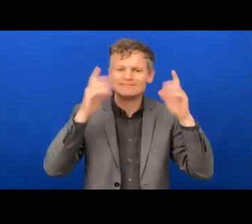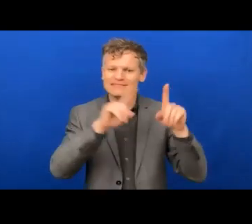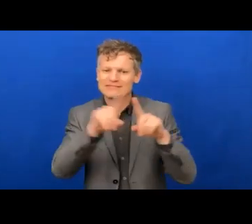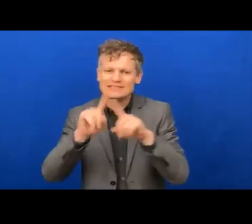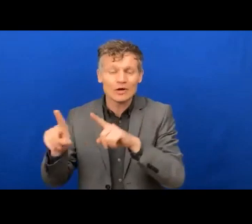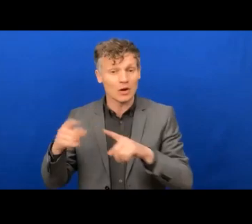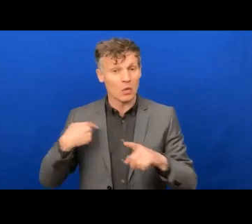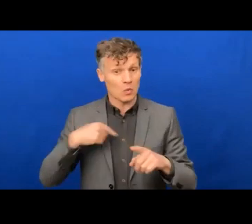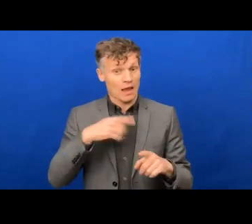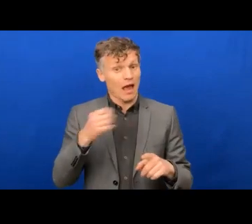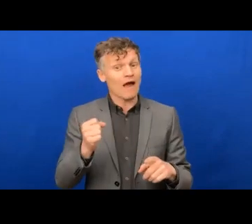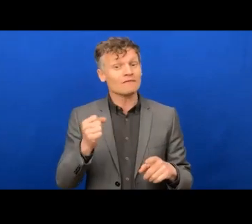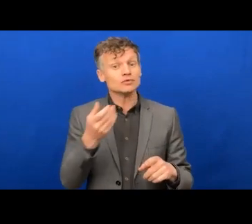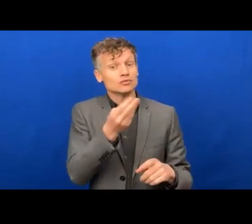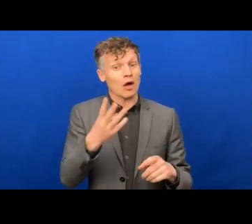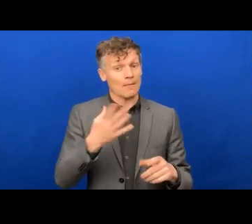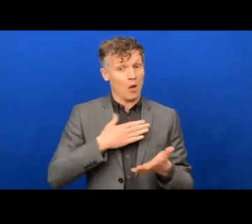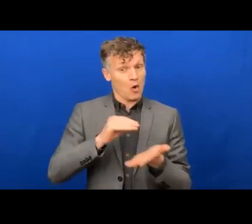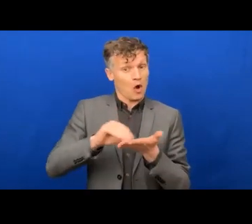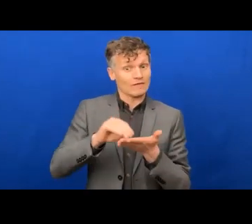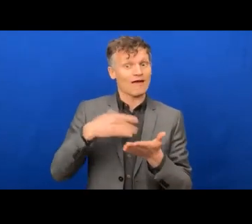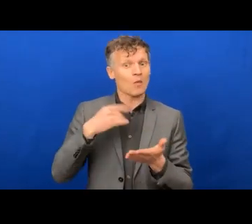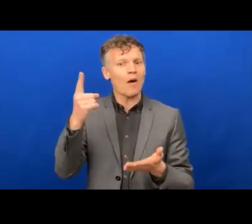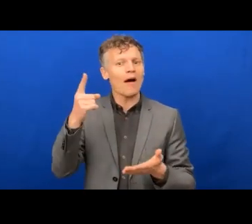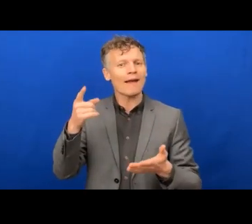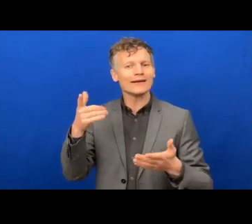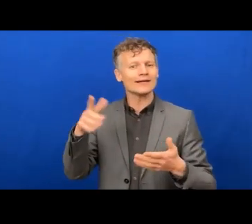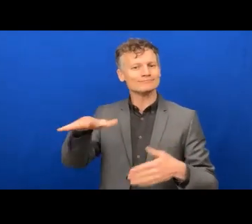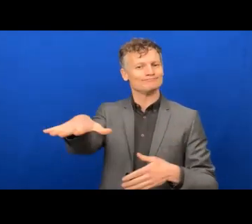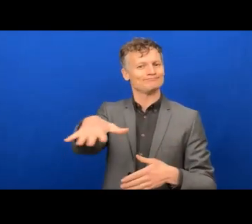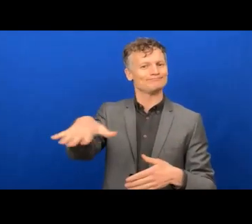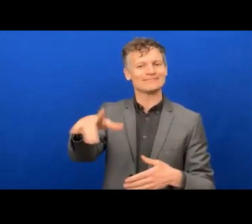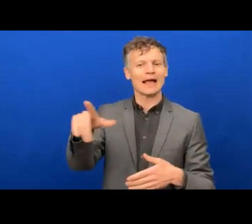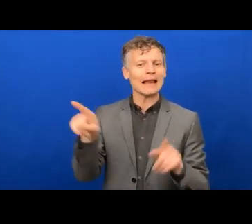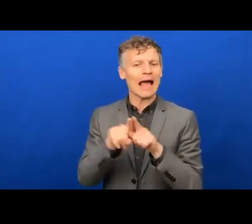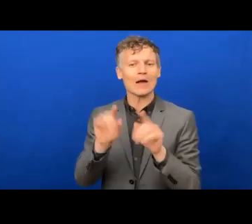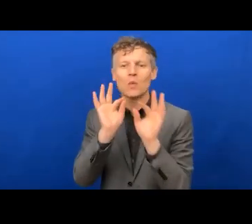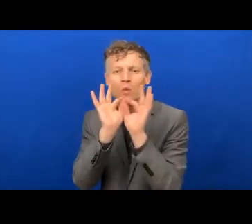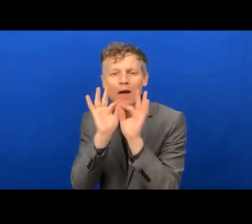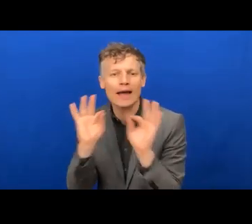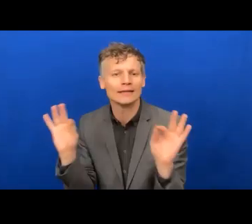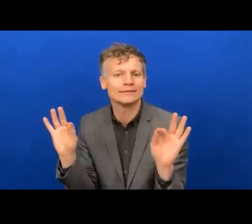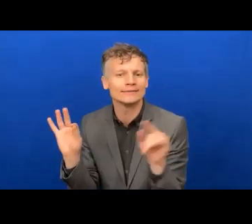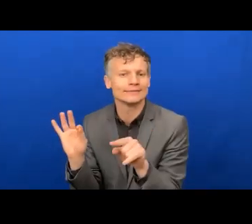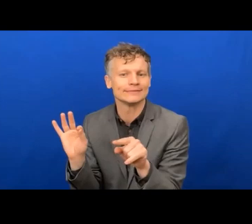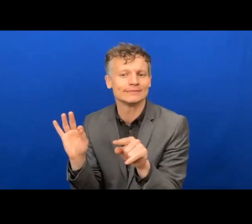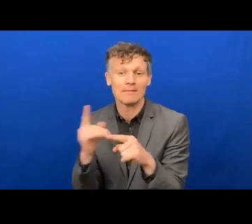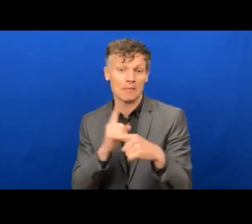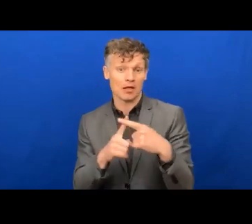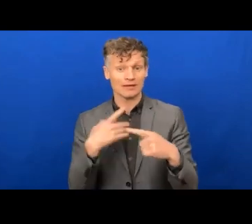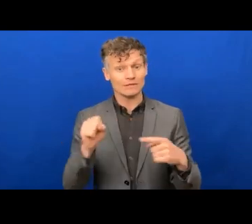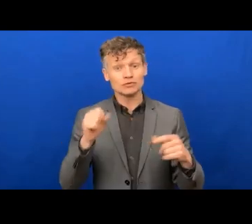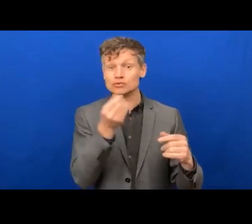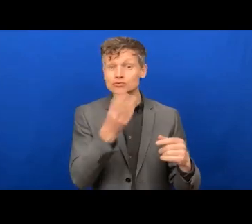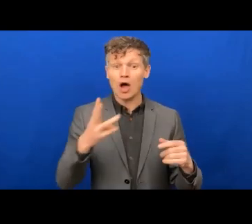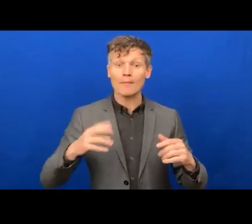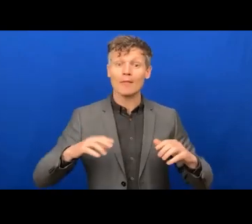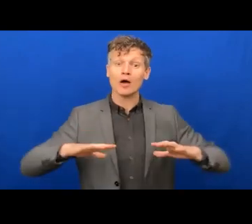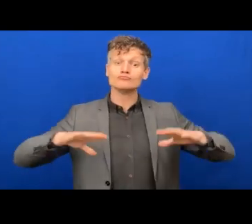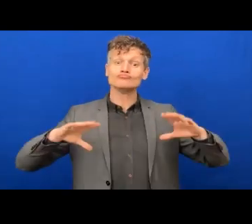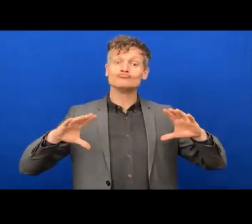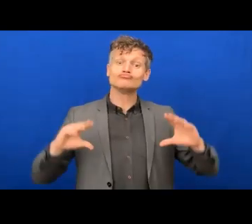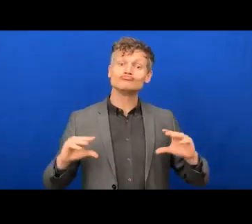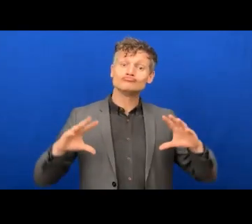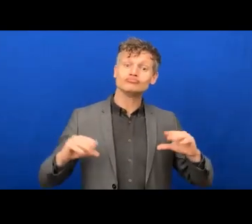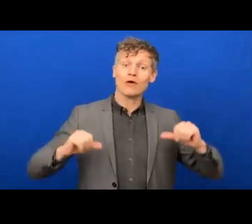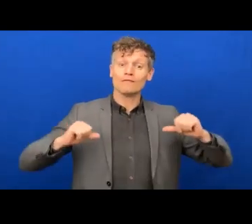in our offices and having some sort of furniture that's designed to cocoon people, as assigned offices to people